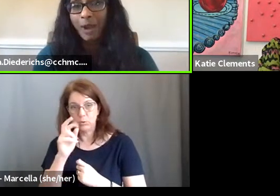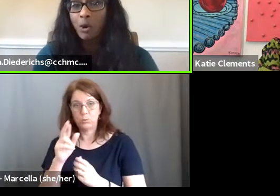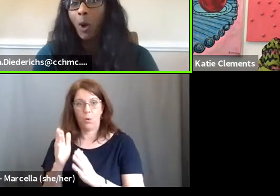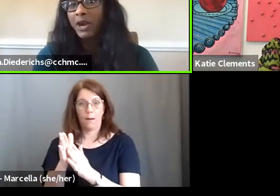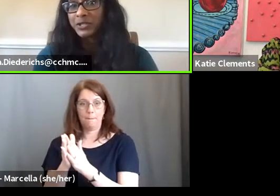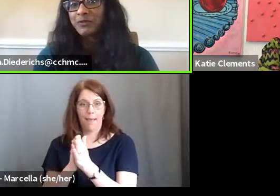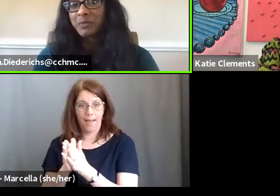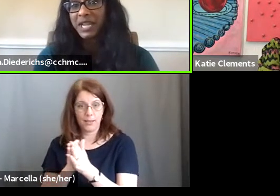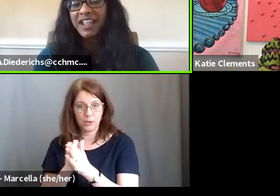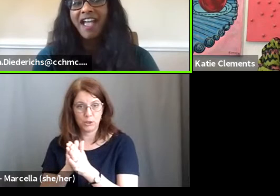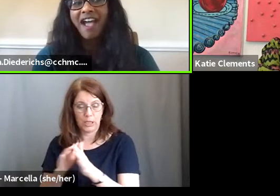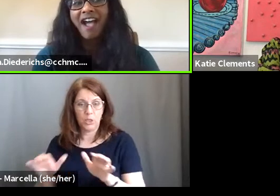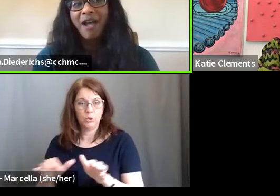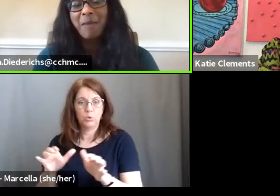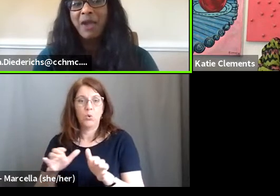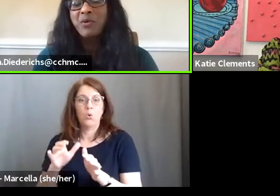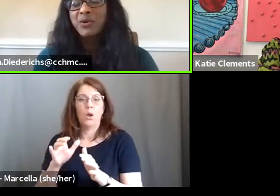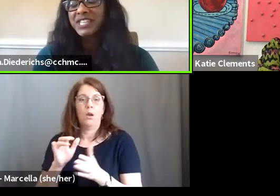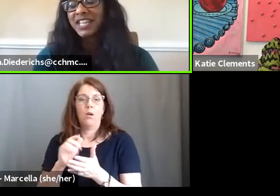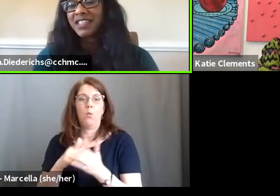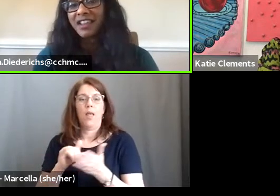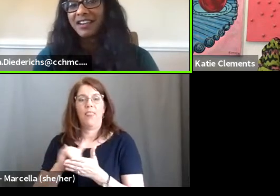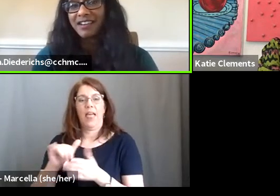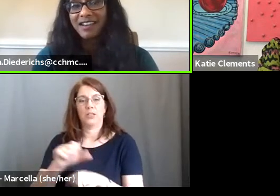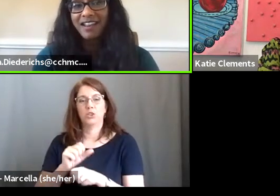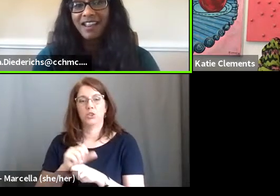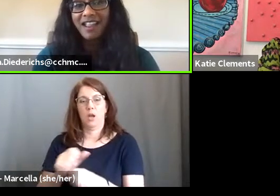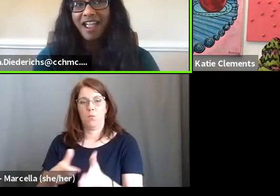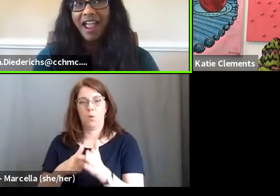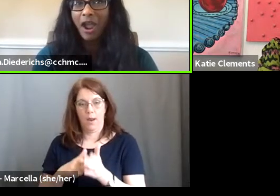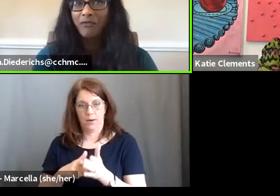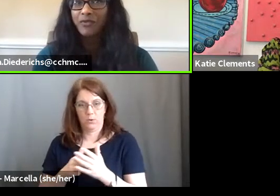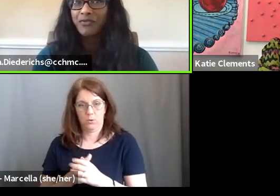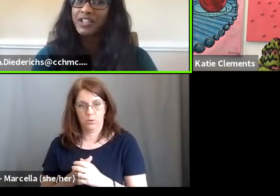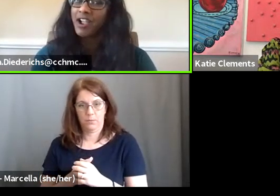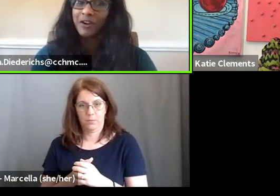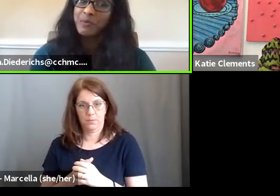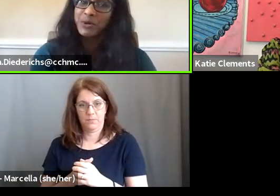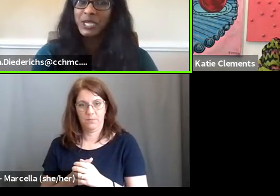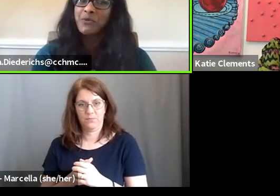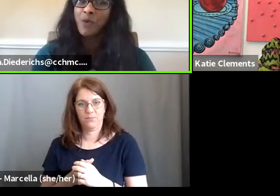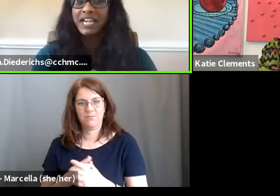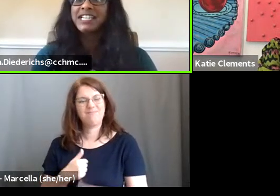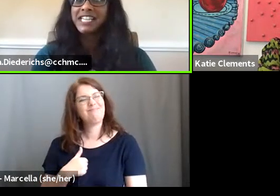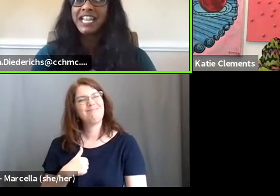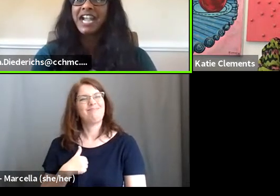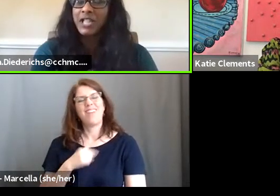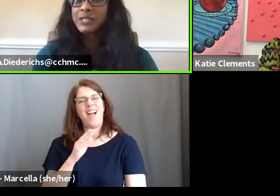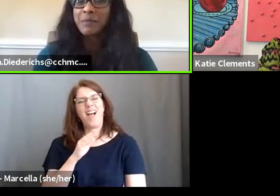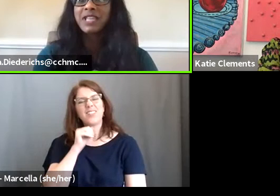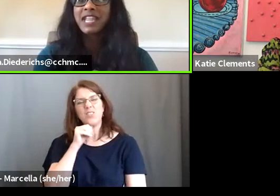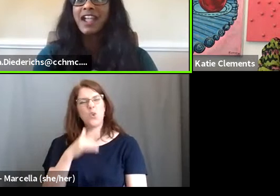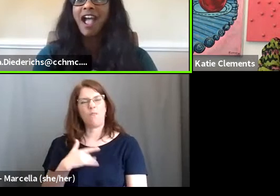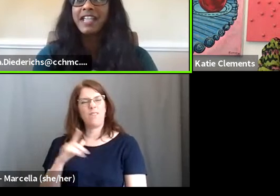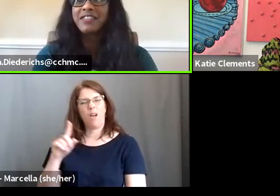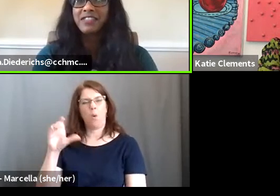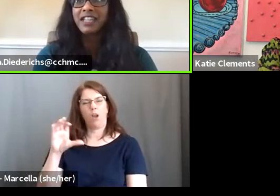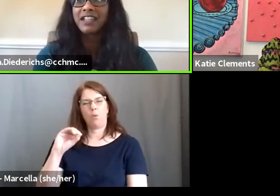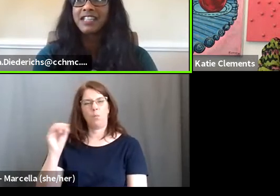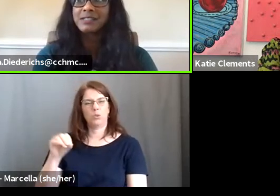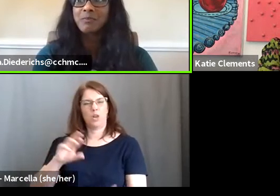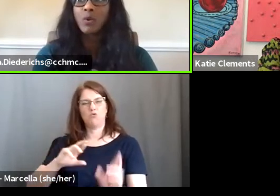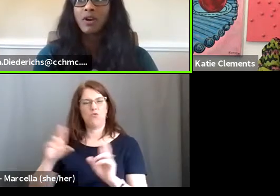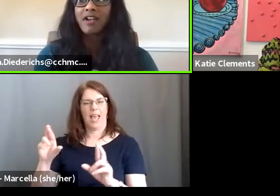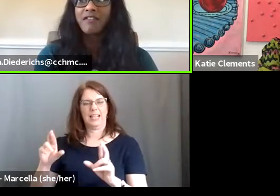what this job requires of me? Um, I wouldn't say that I ever feel a hundred percent ready to take on something. I